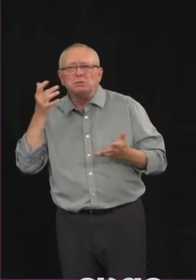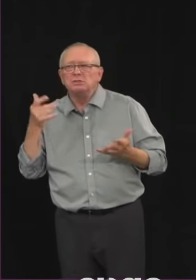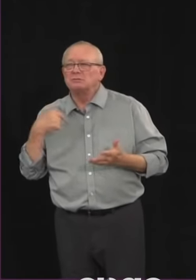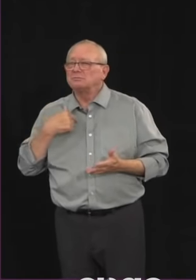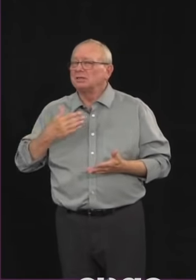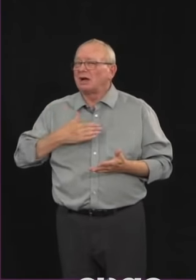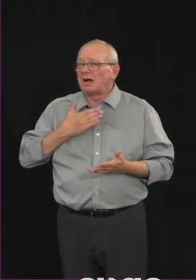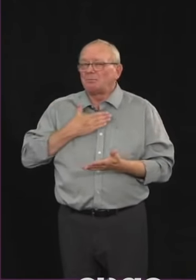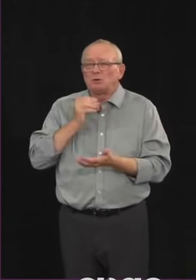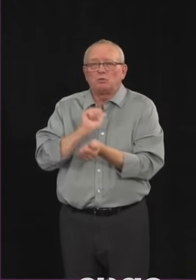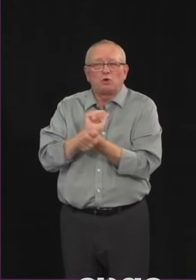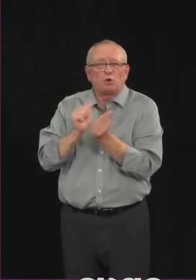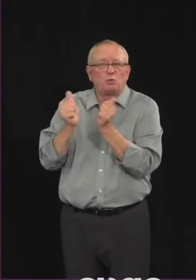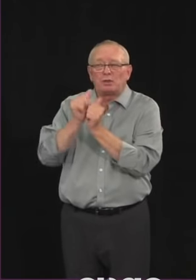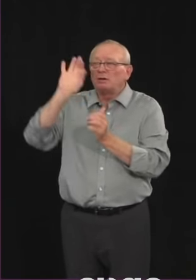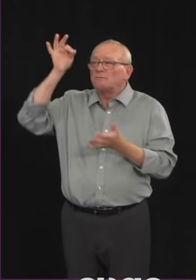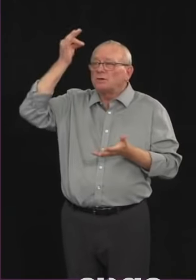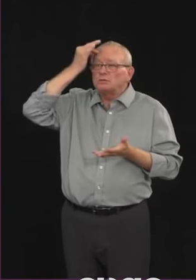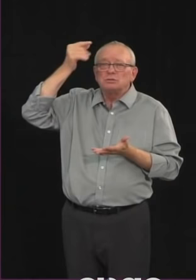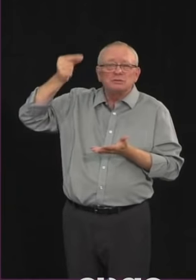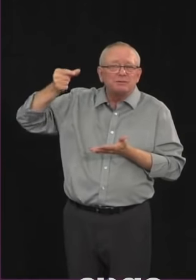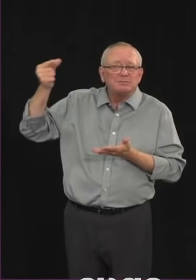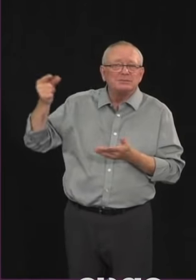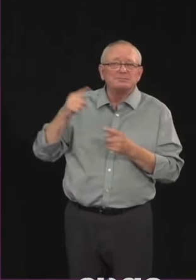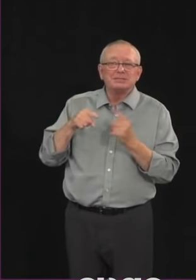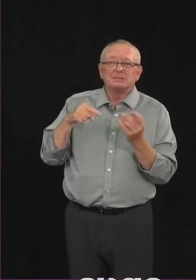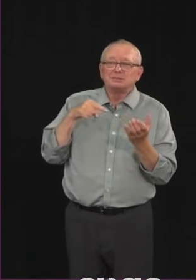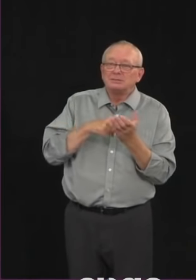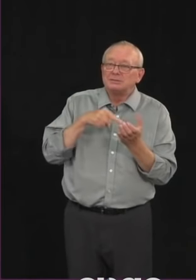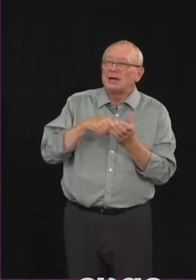the last caller thank you sarah plaman ctv